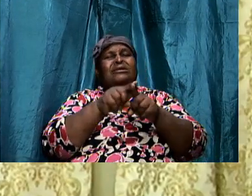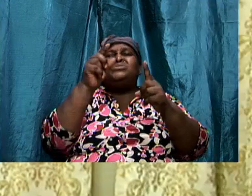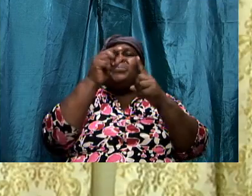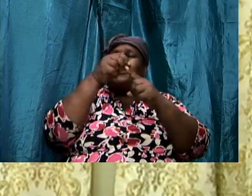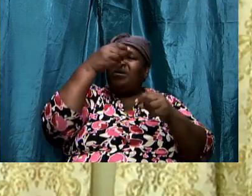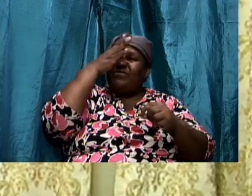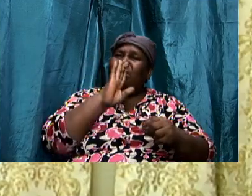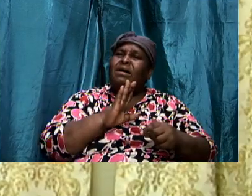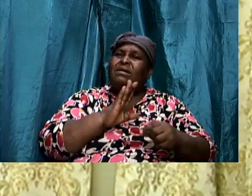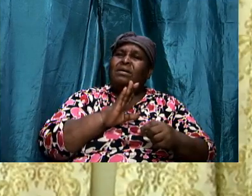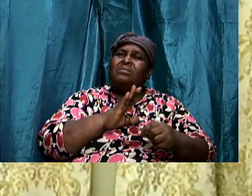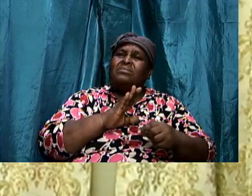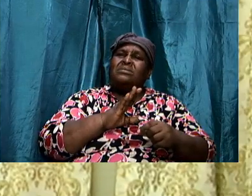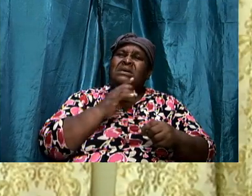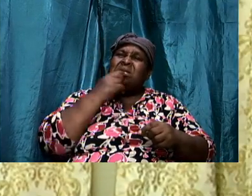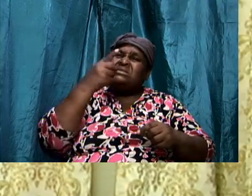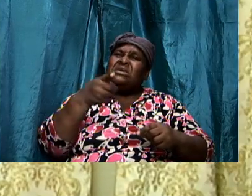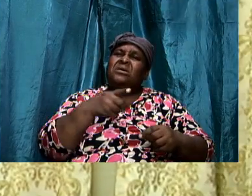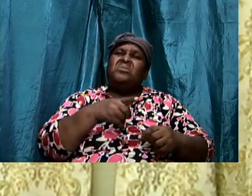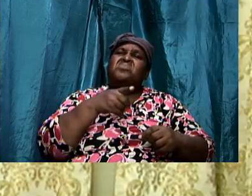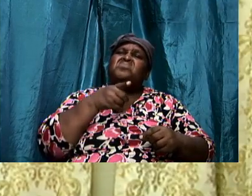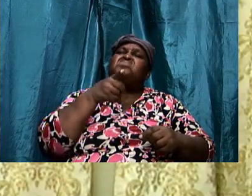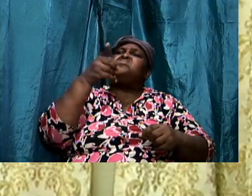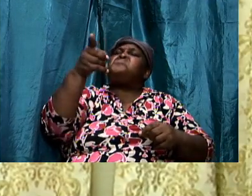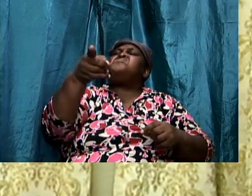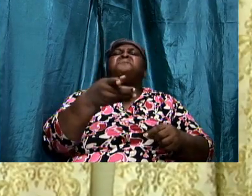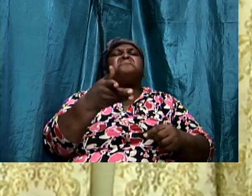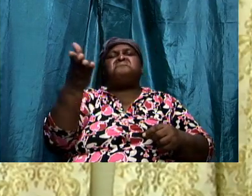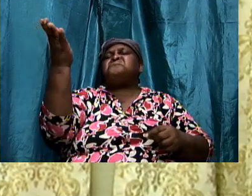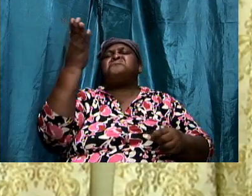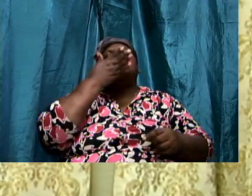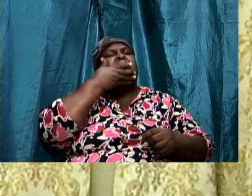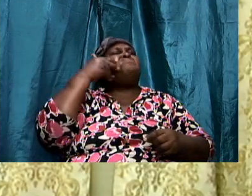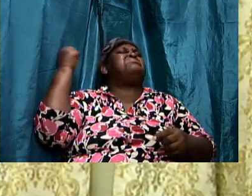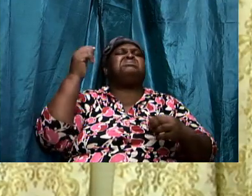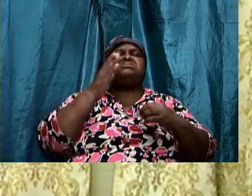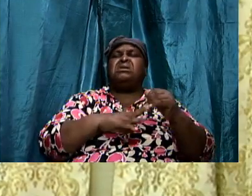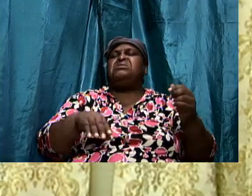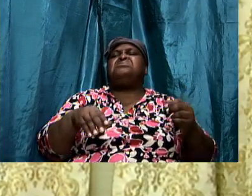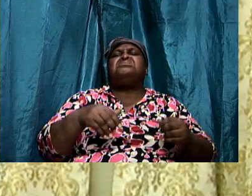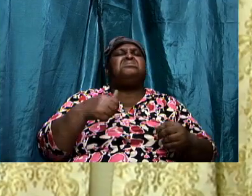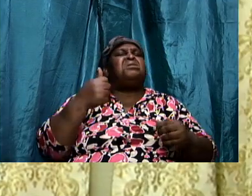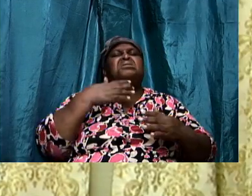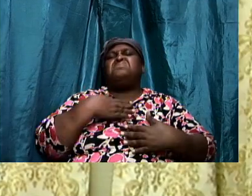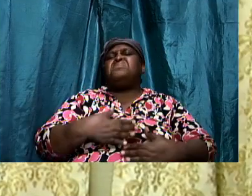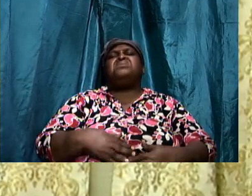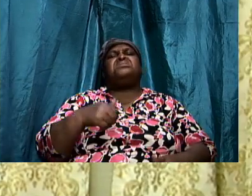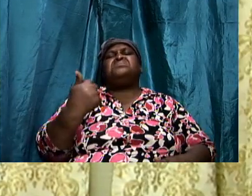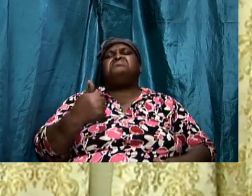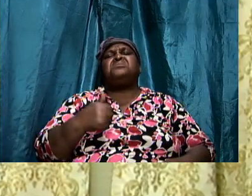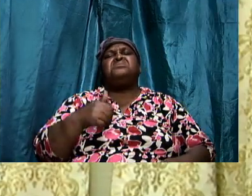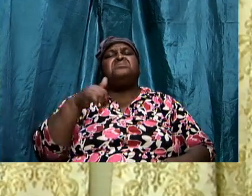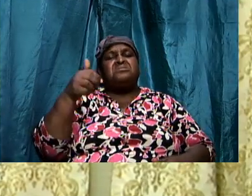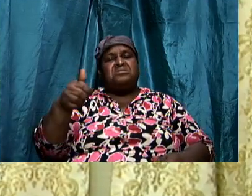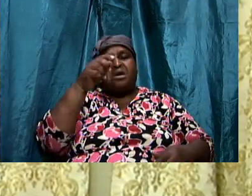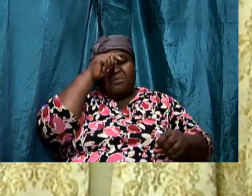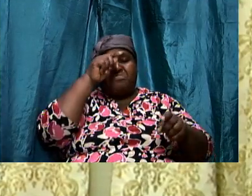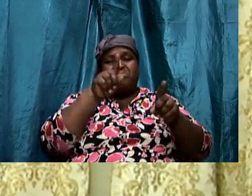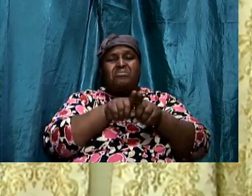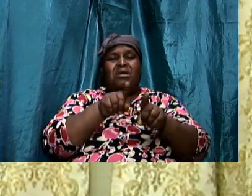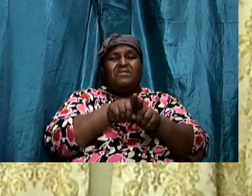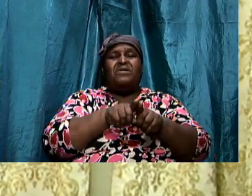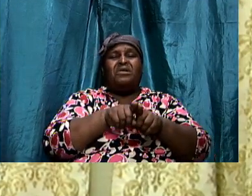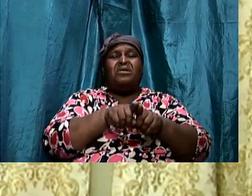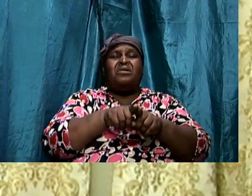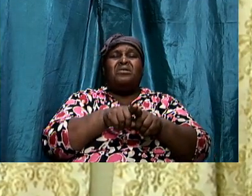than anybody else that brother that is doing the criticism and trying to tear you down